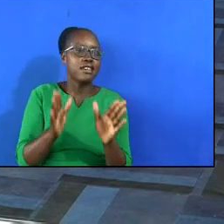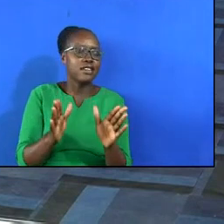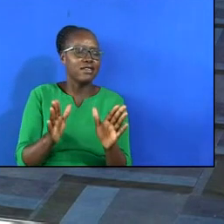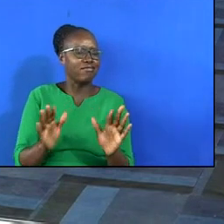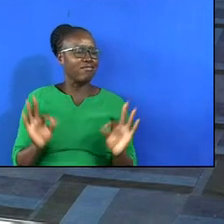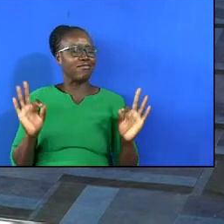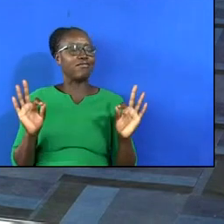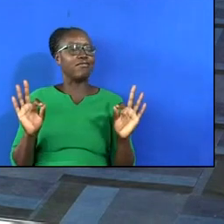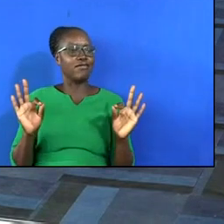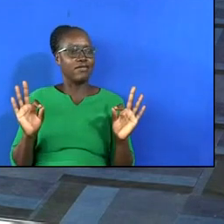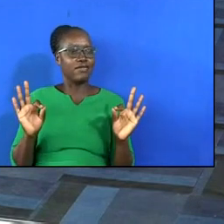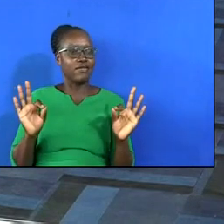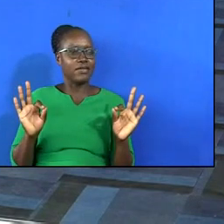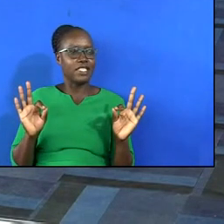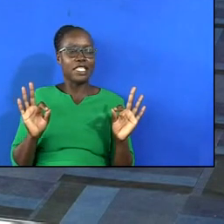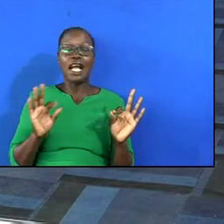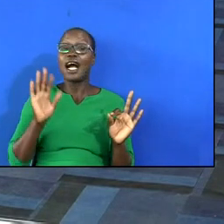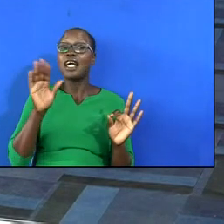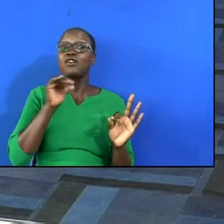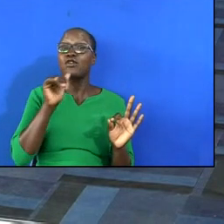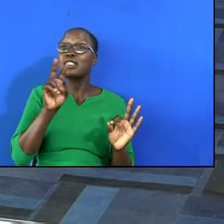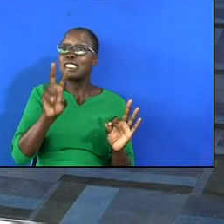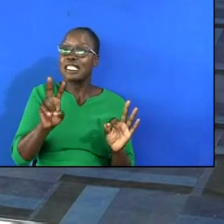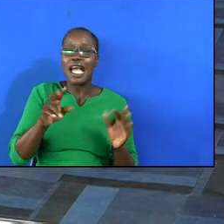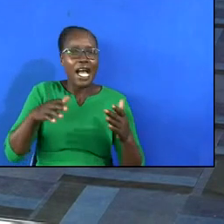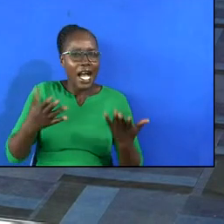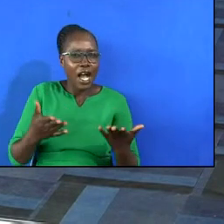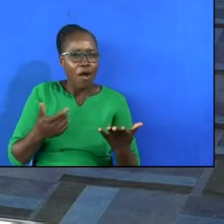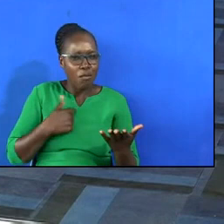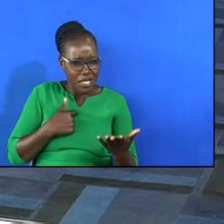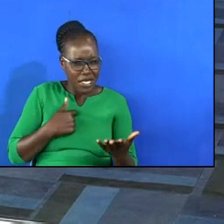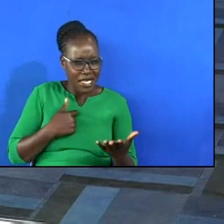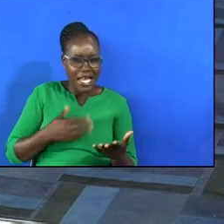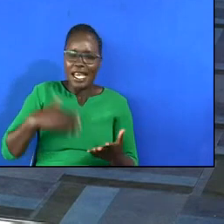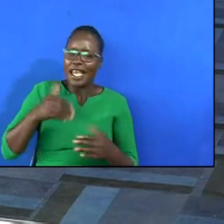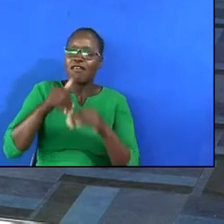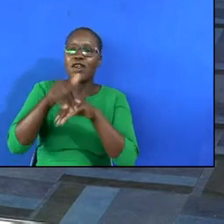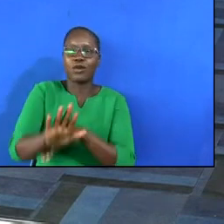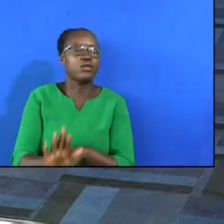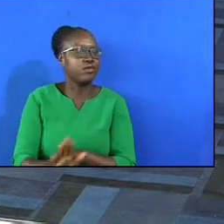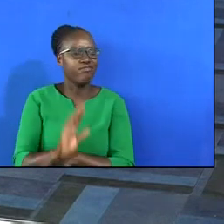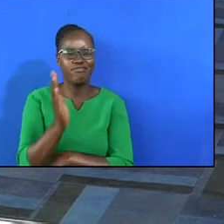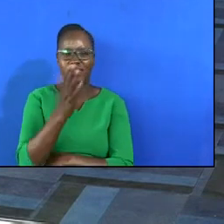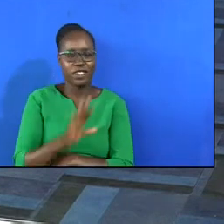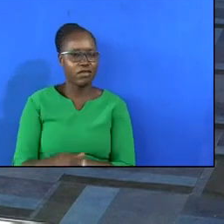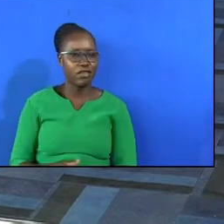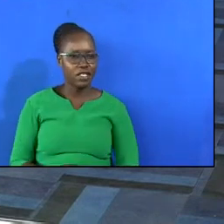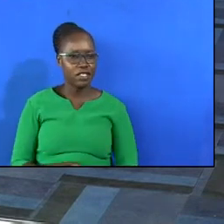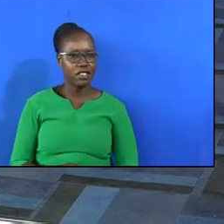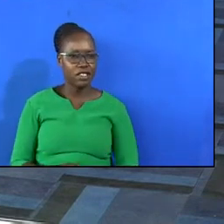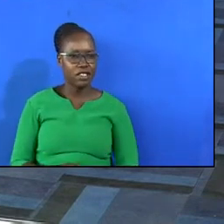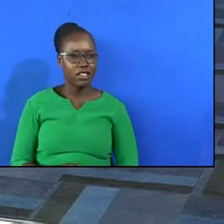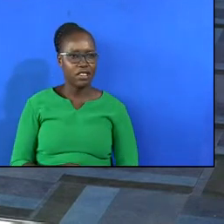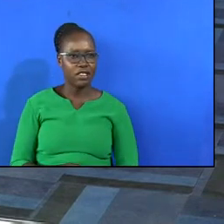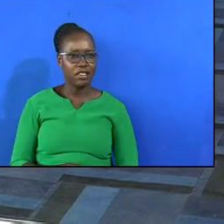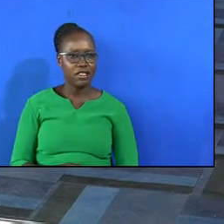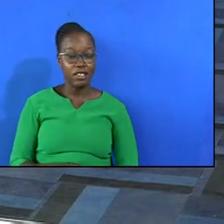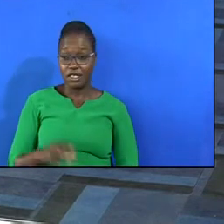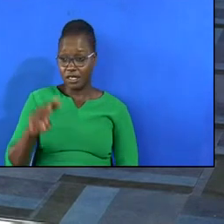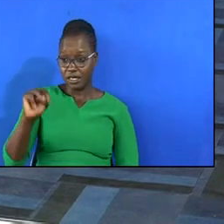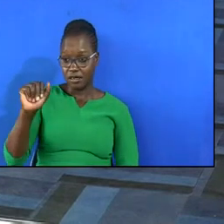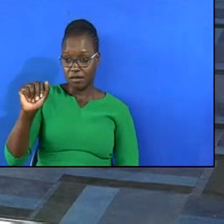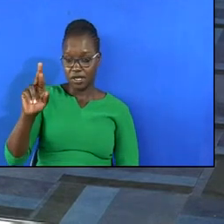hey, I don't see how I can ever be lost. That's what Martin Luther